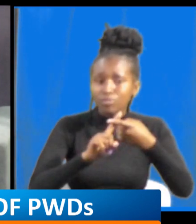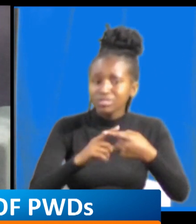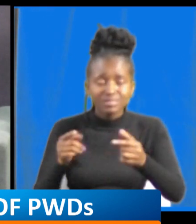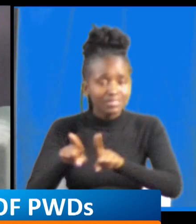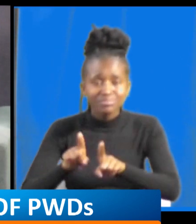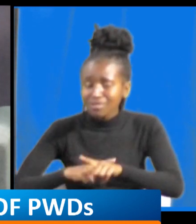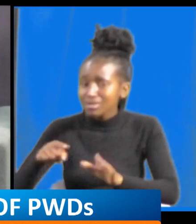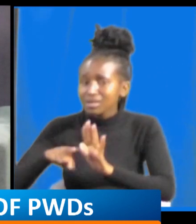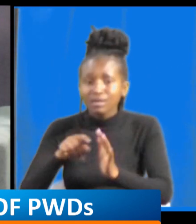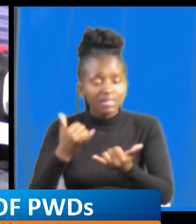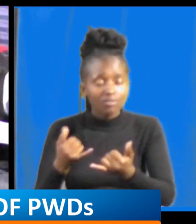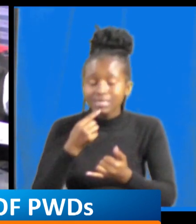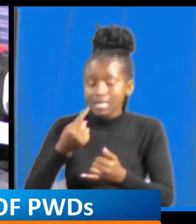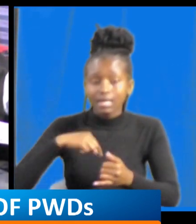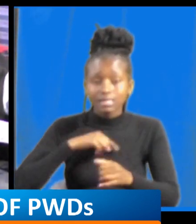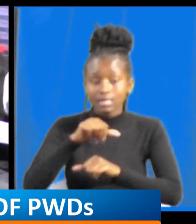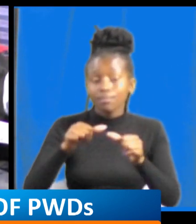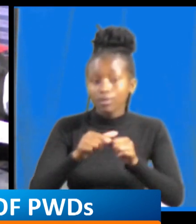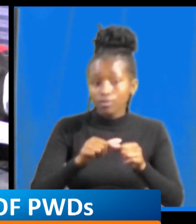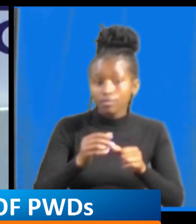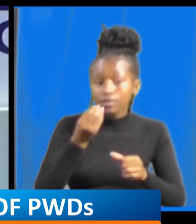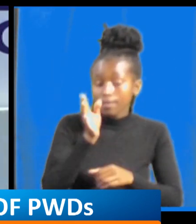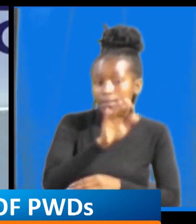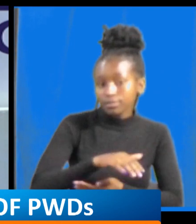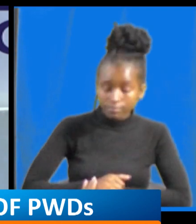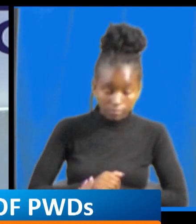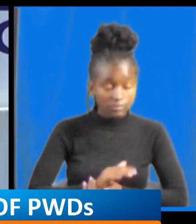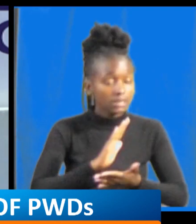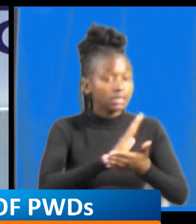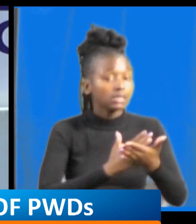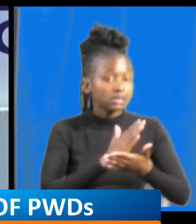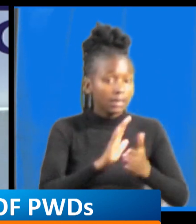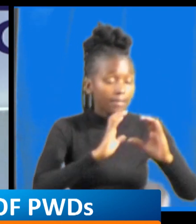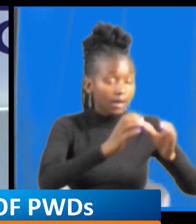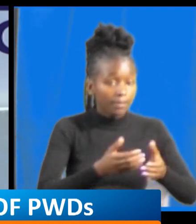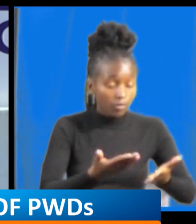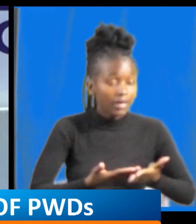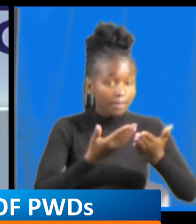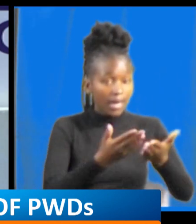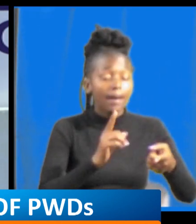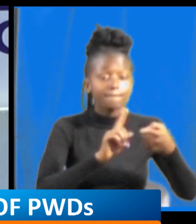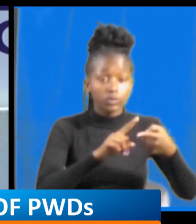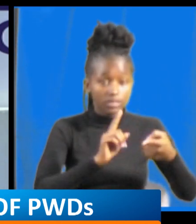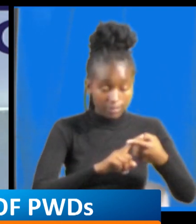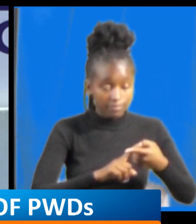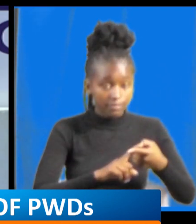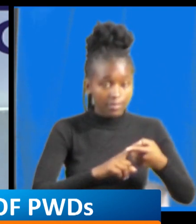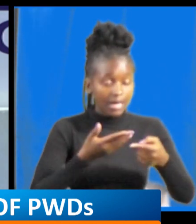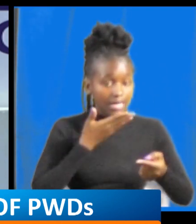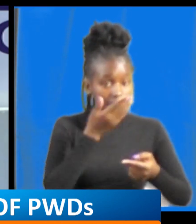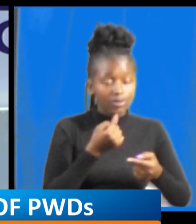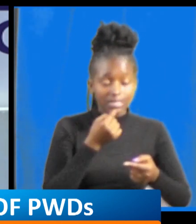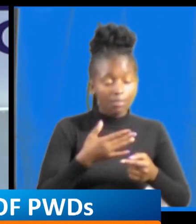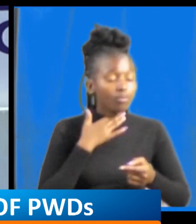some of the companies yeah they gave a positive answer that there will be a change you know